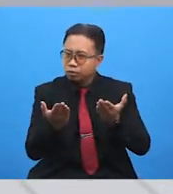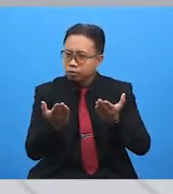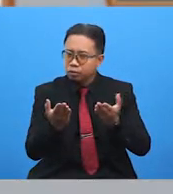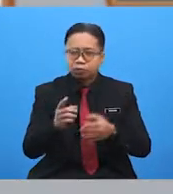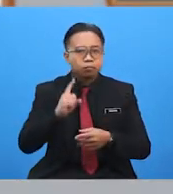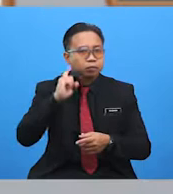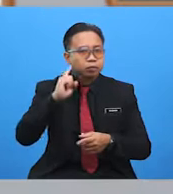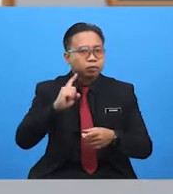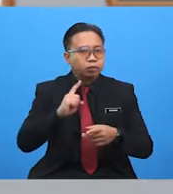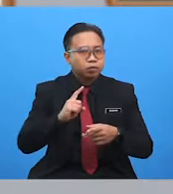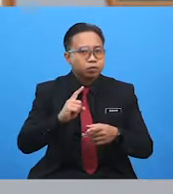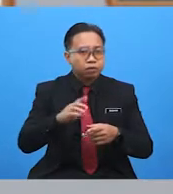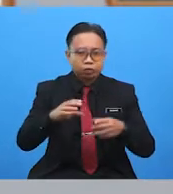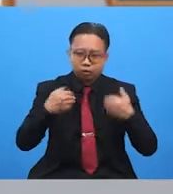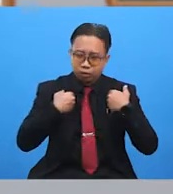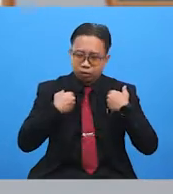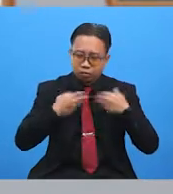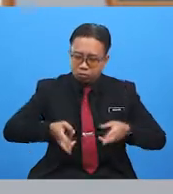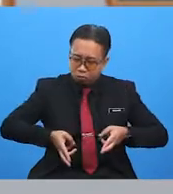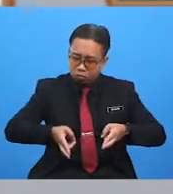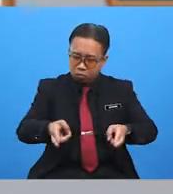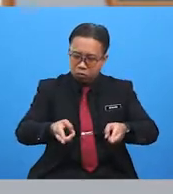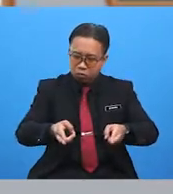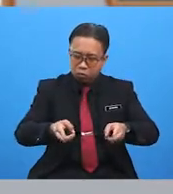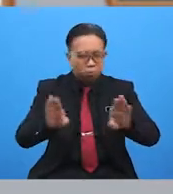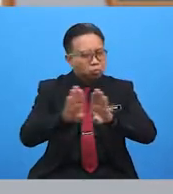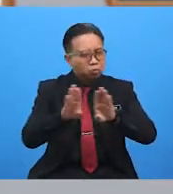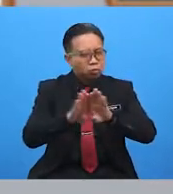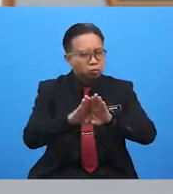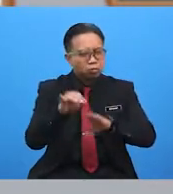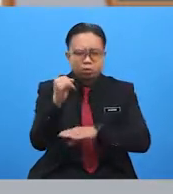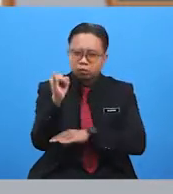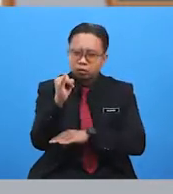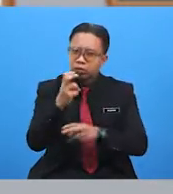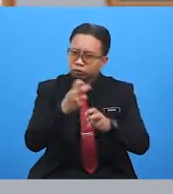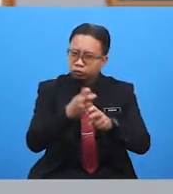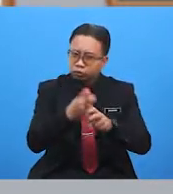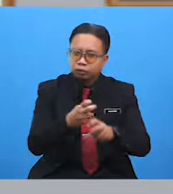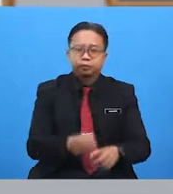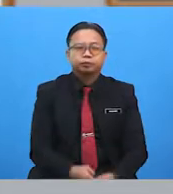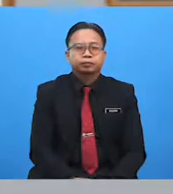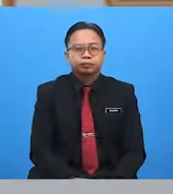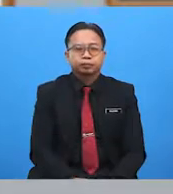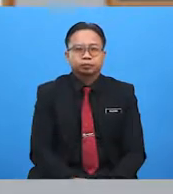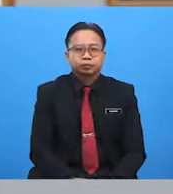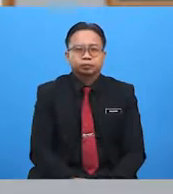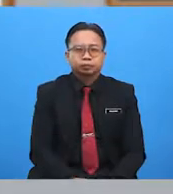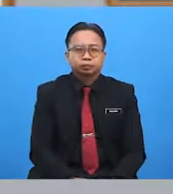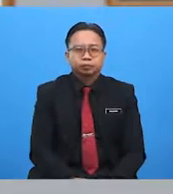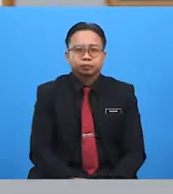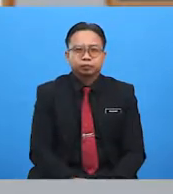conditions the main roads almost impossible to travel on. So,